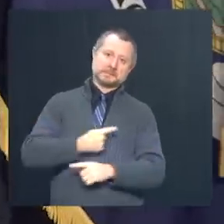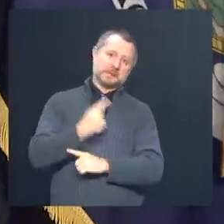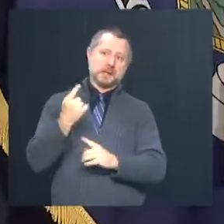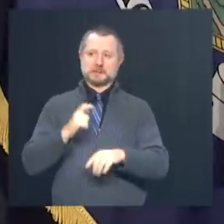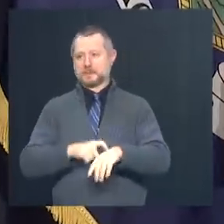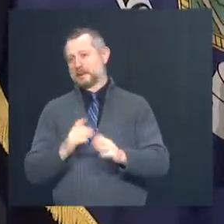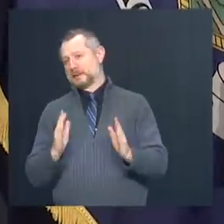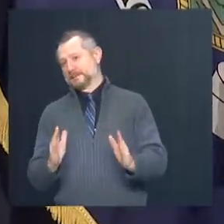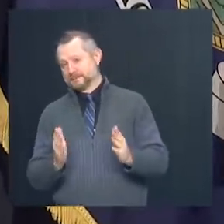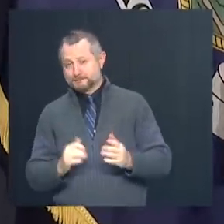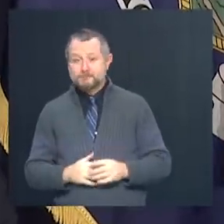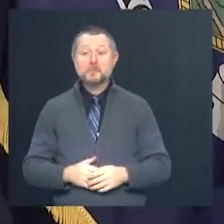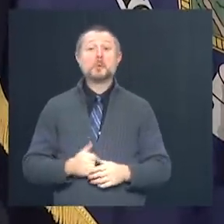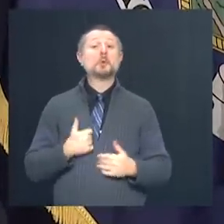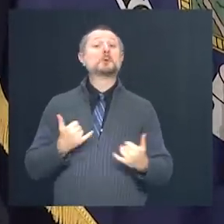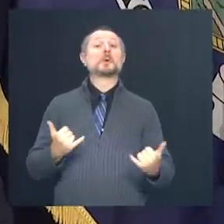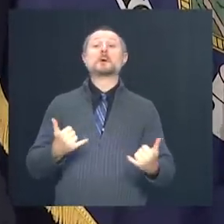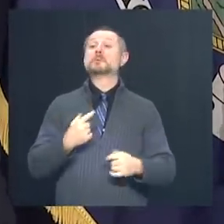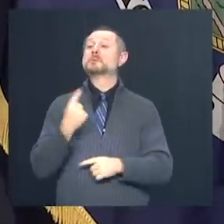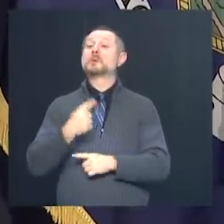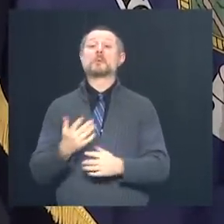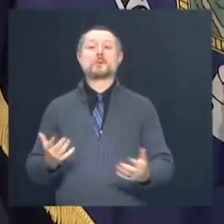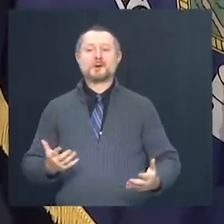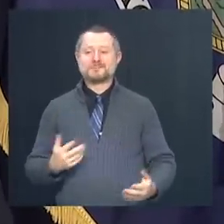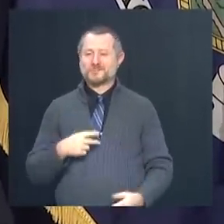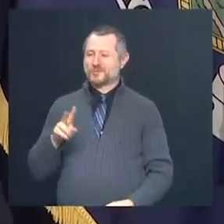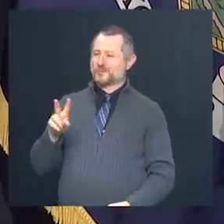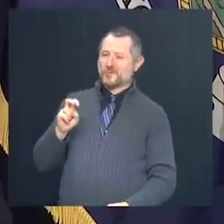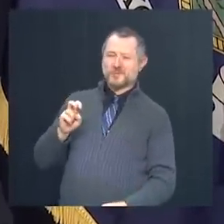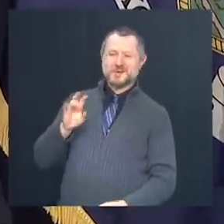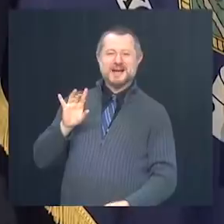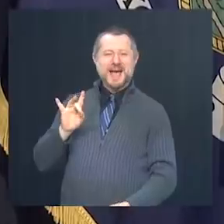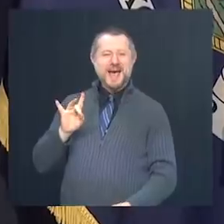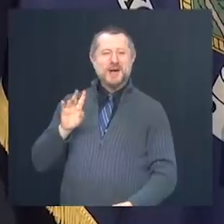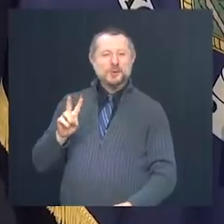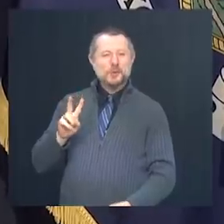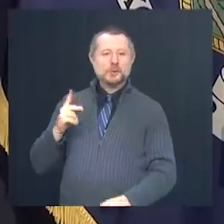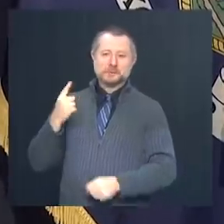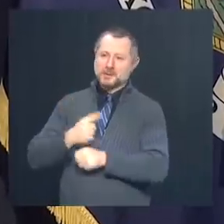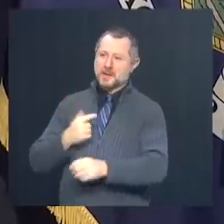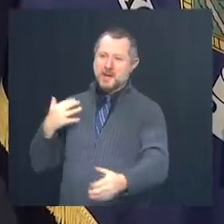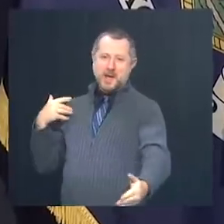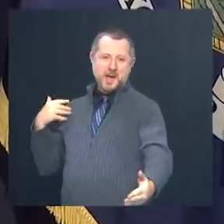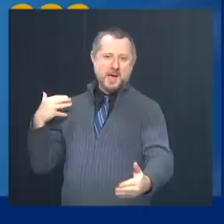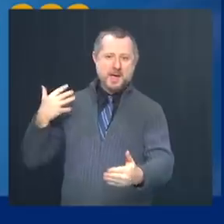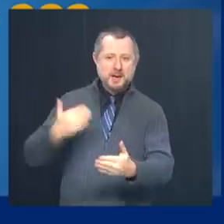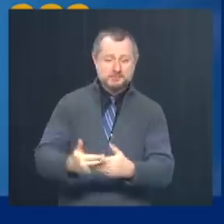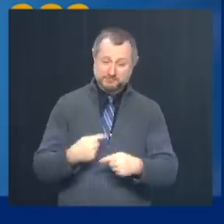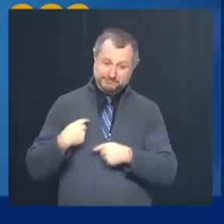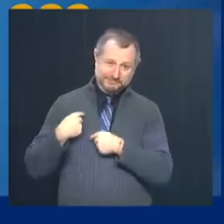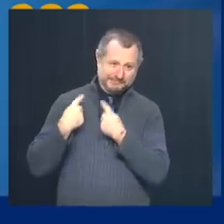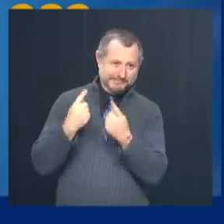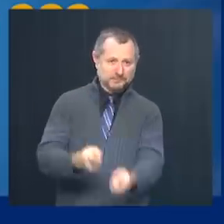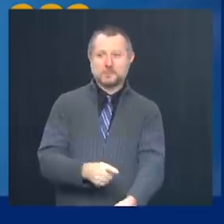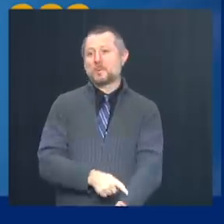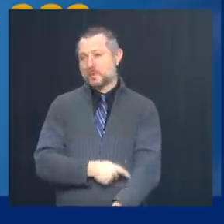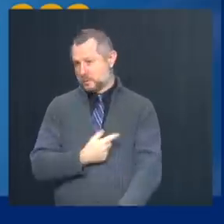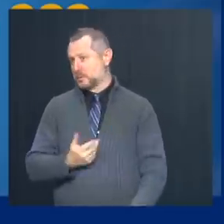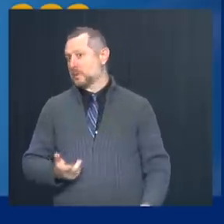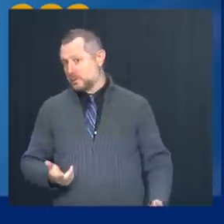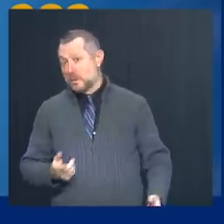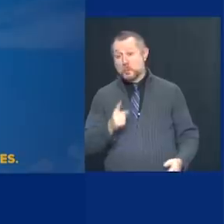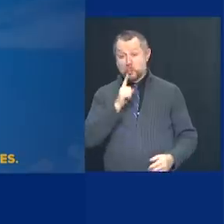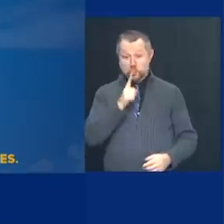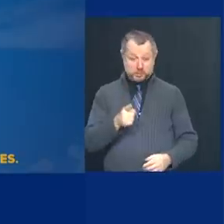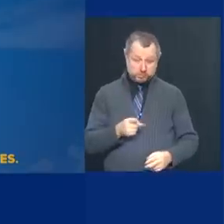Today is only day 282. Think of it that way. Oh, this has been going on a long time. It's only been going on